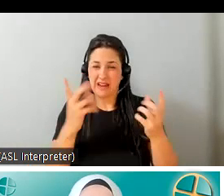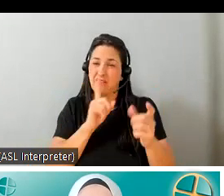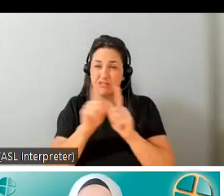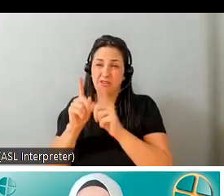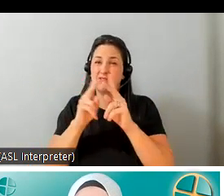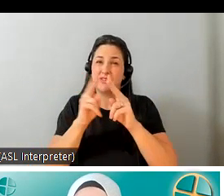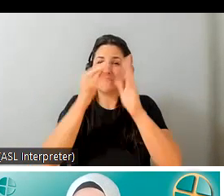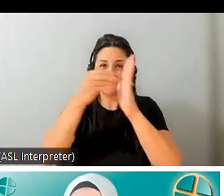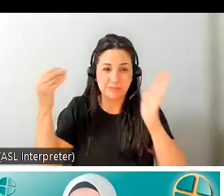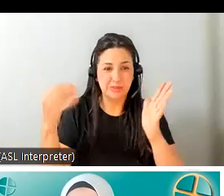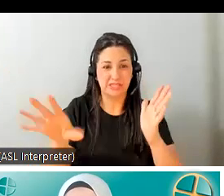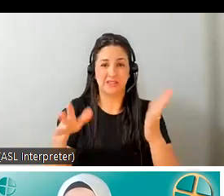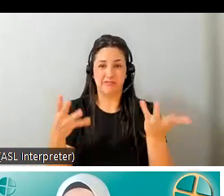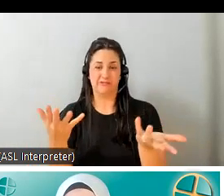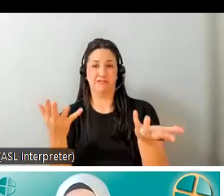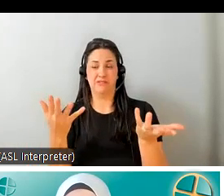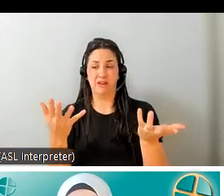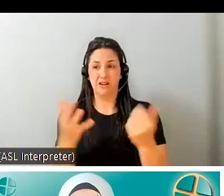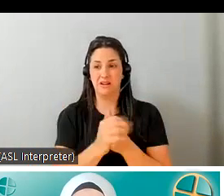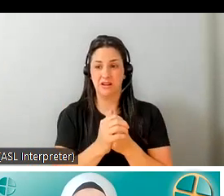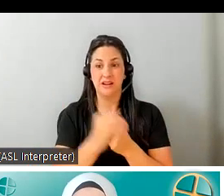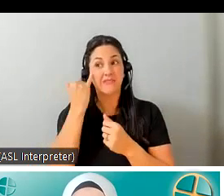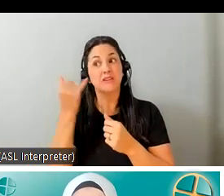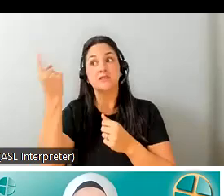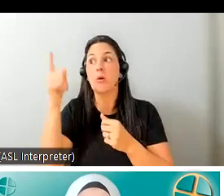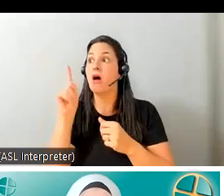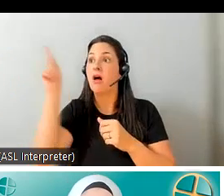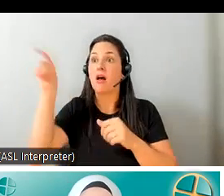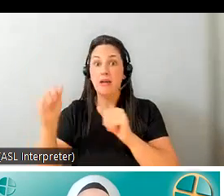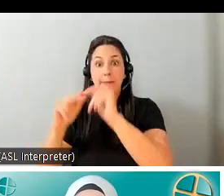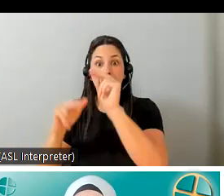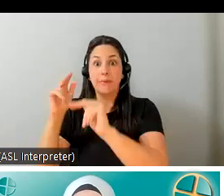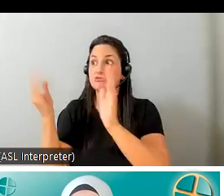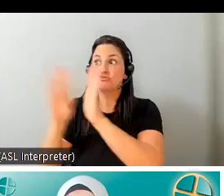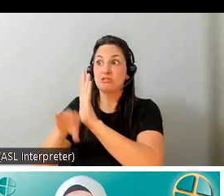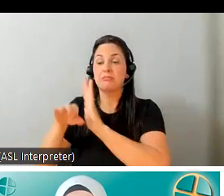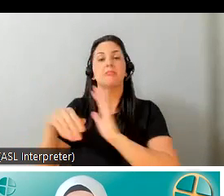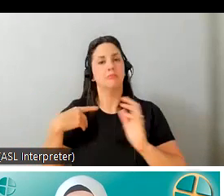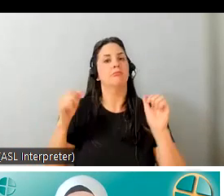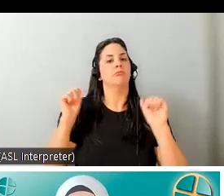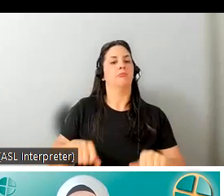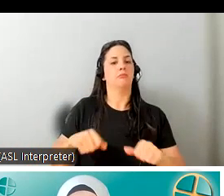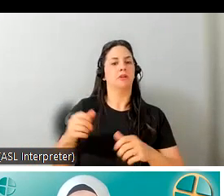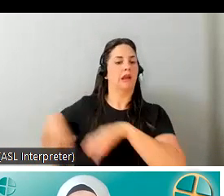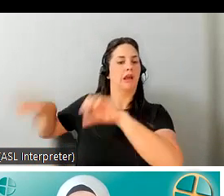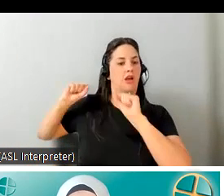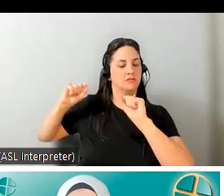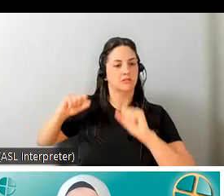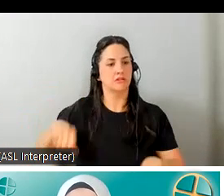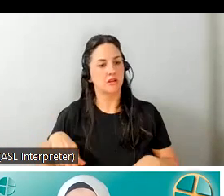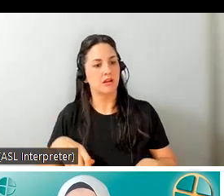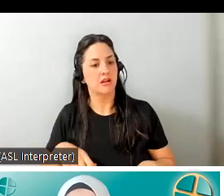and if someone can build something a lot cheaper we take that on modifications or additions to existing devices